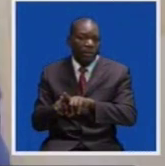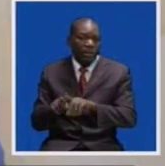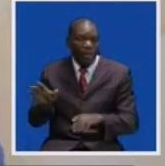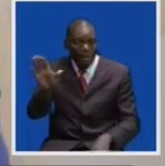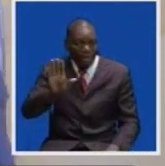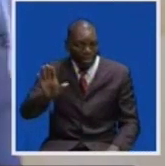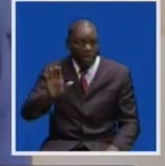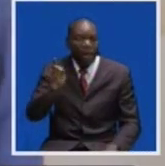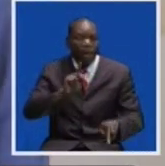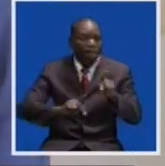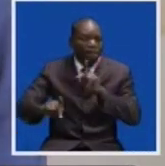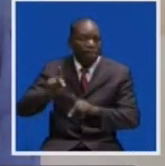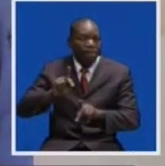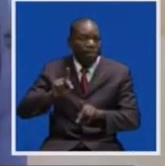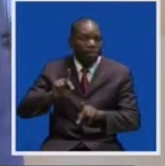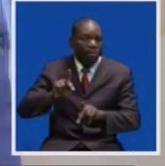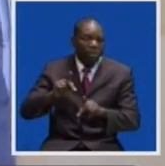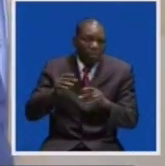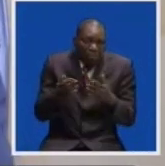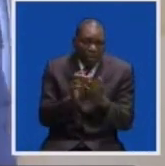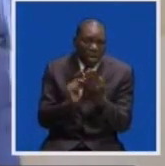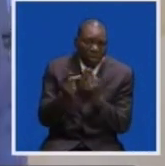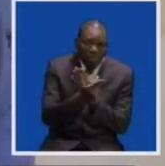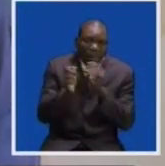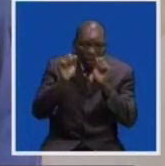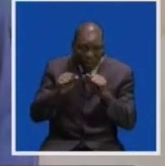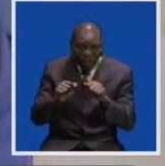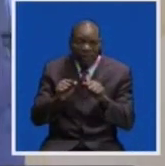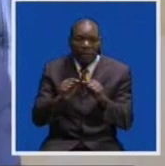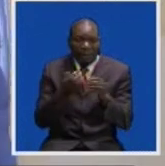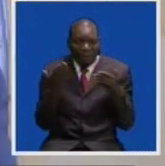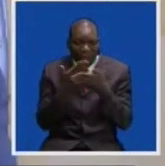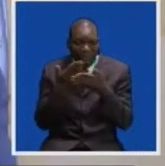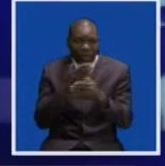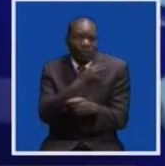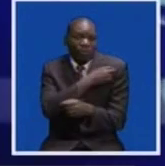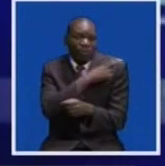Kaoma will have access to a brand new hospital.